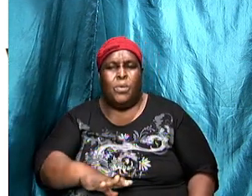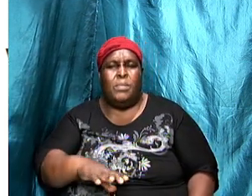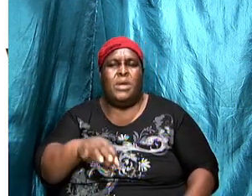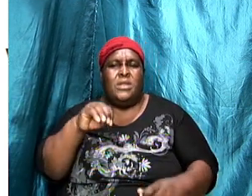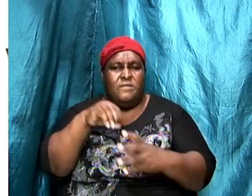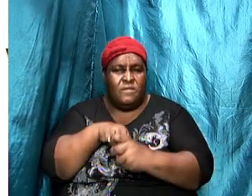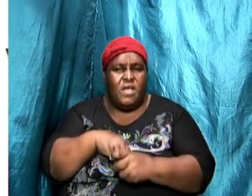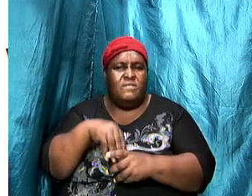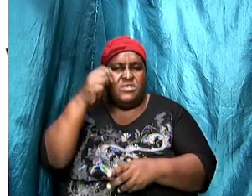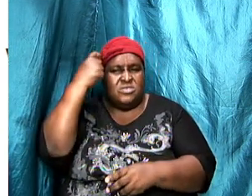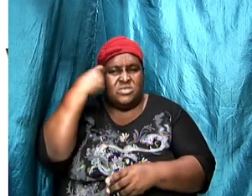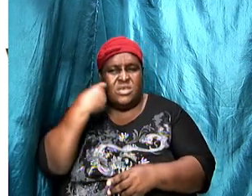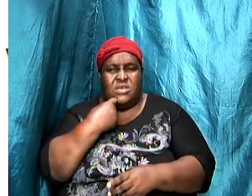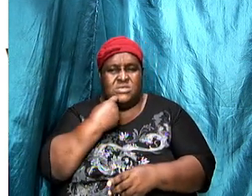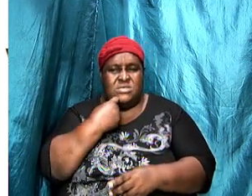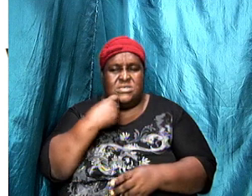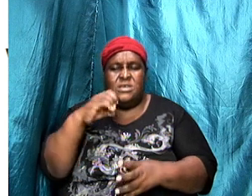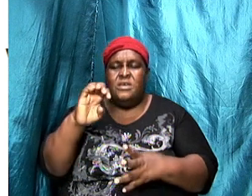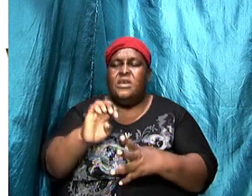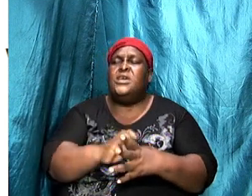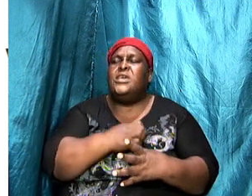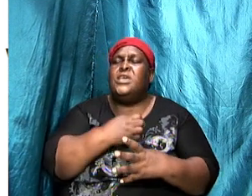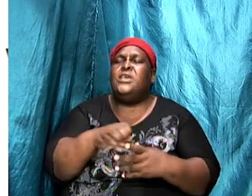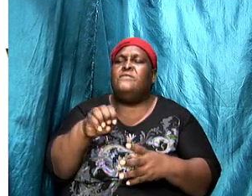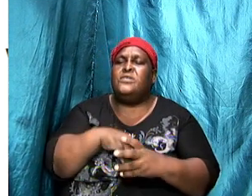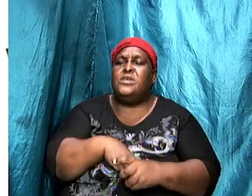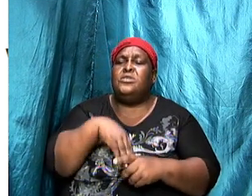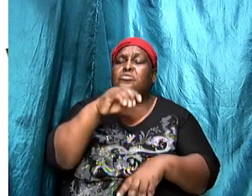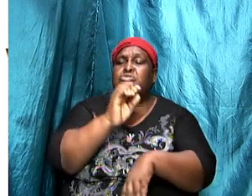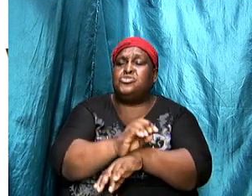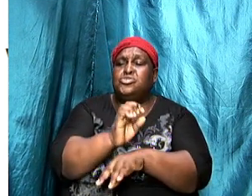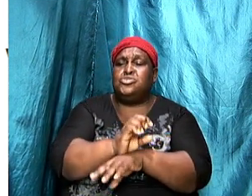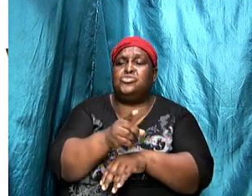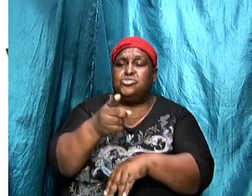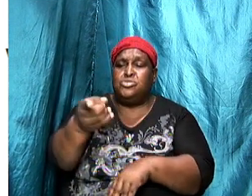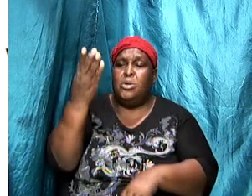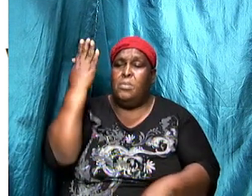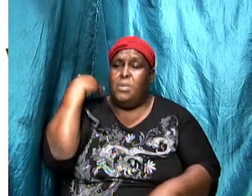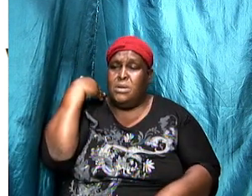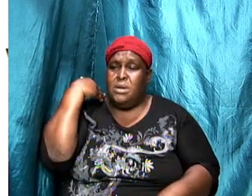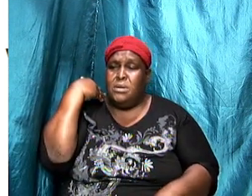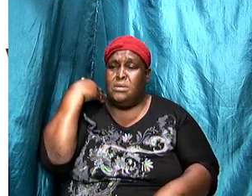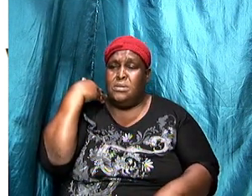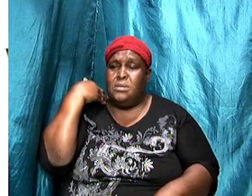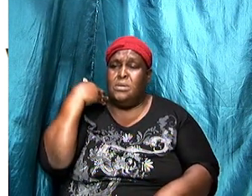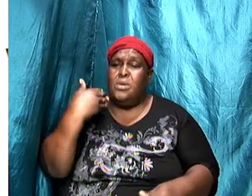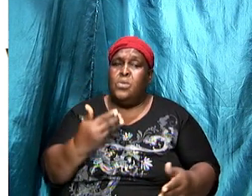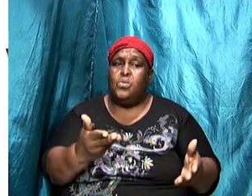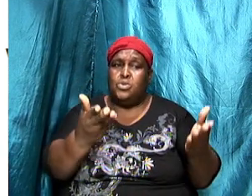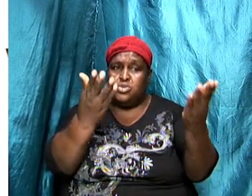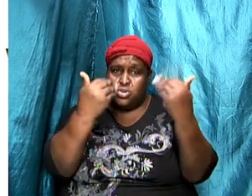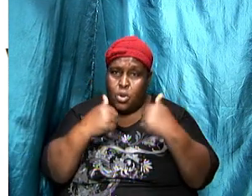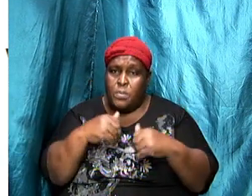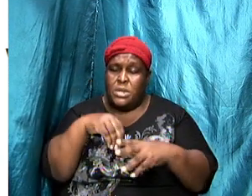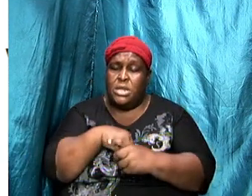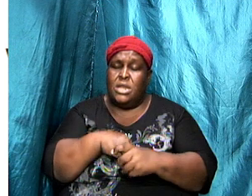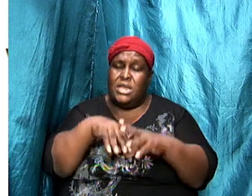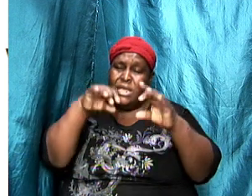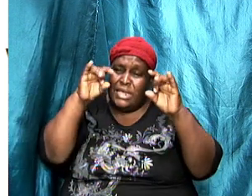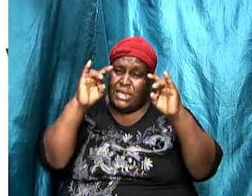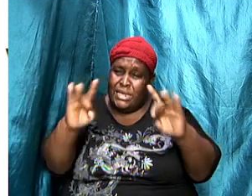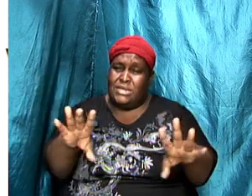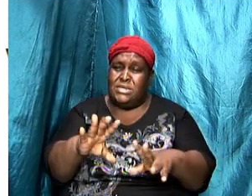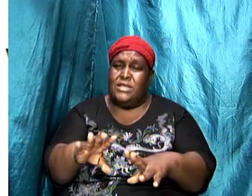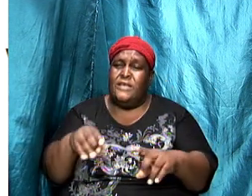even in the Ephesian churches church there was that that was creeping in and they hated it and they